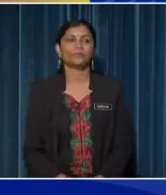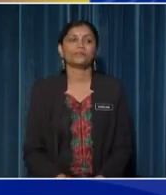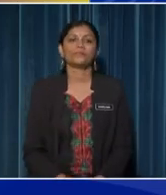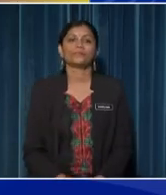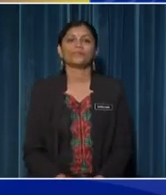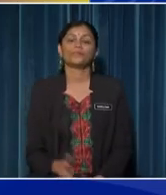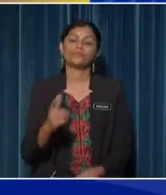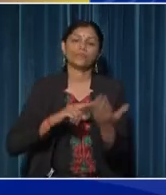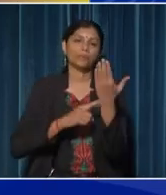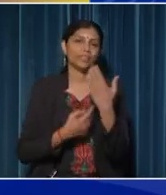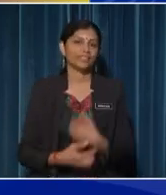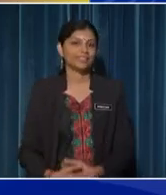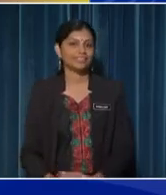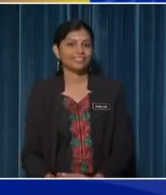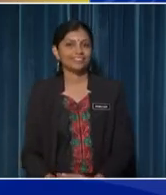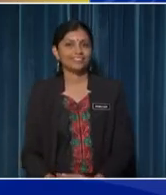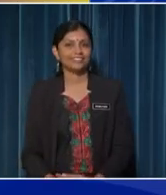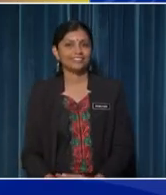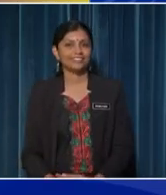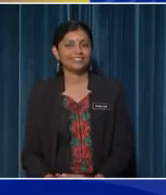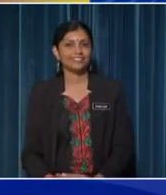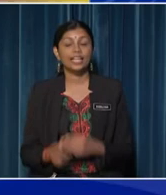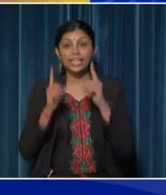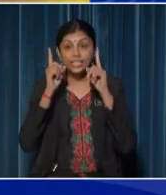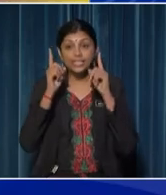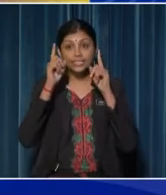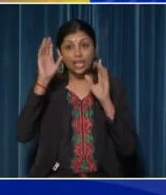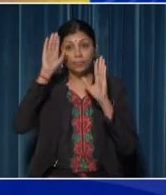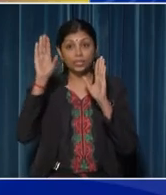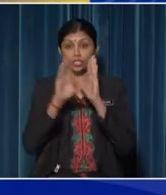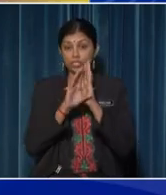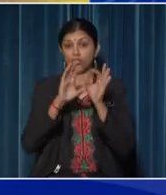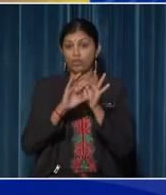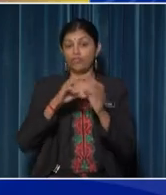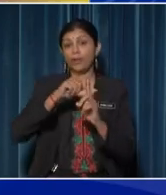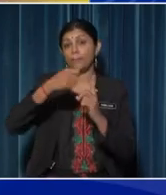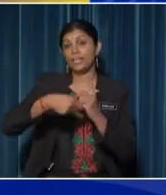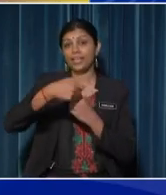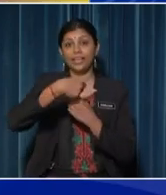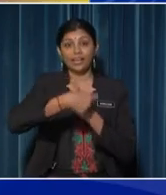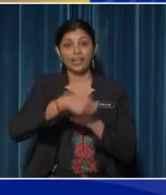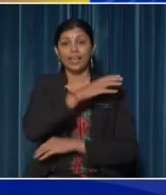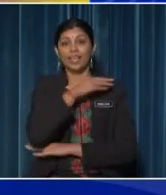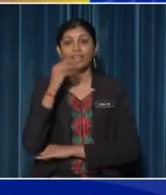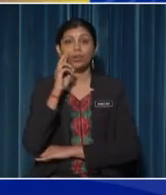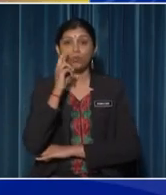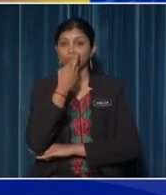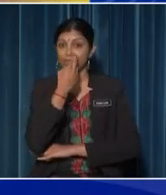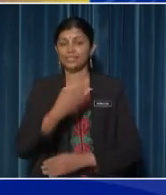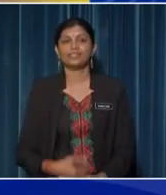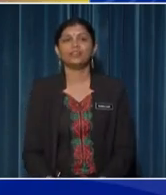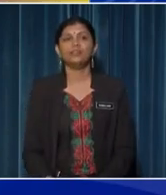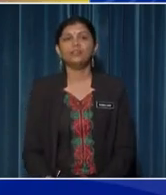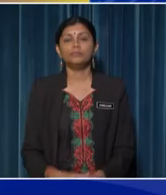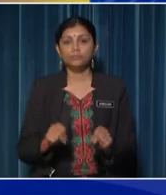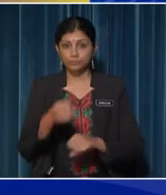Let's begin These are pictures of a banana and a rose plant Can